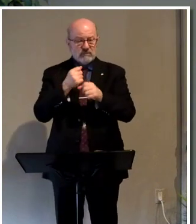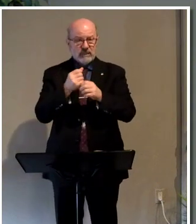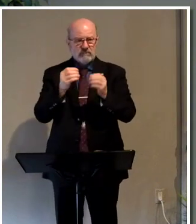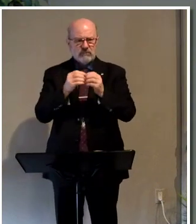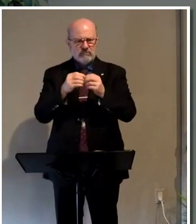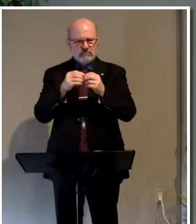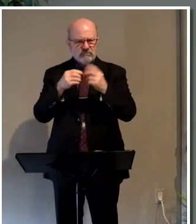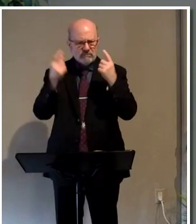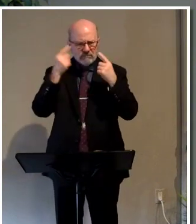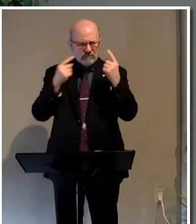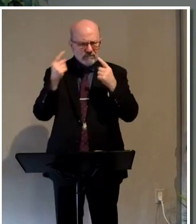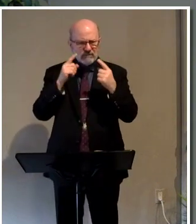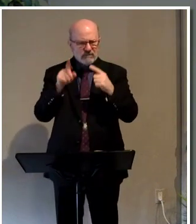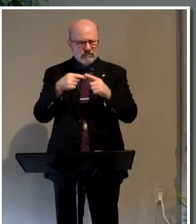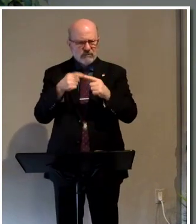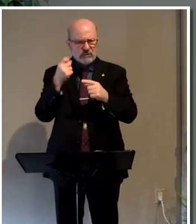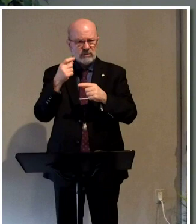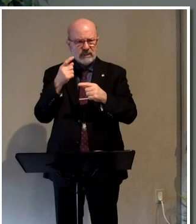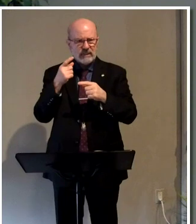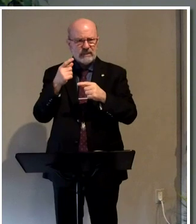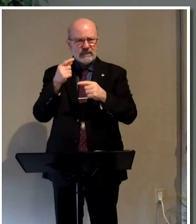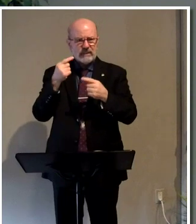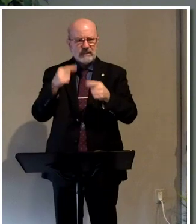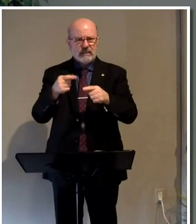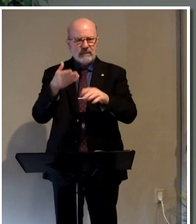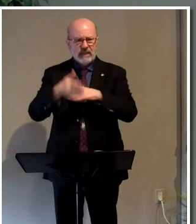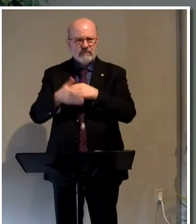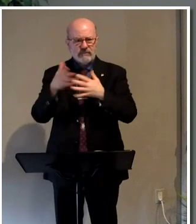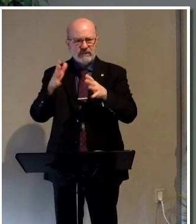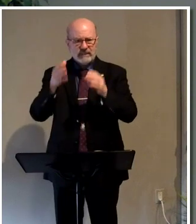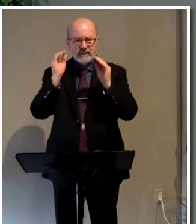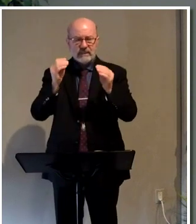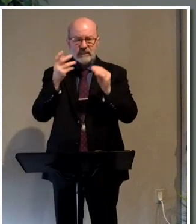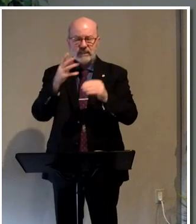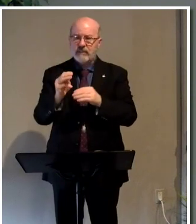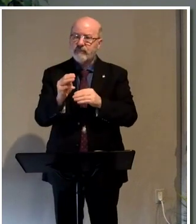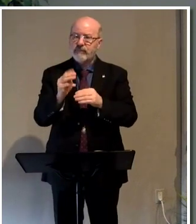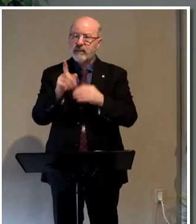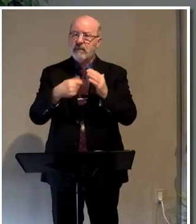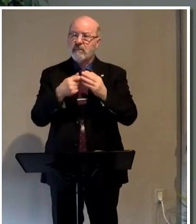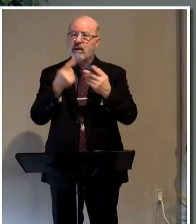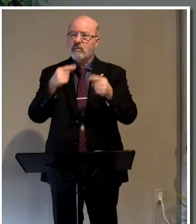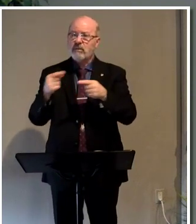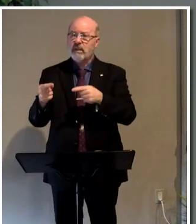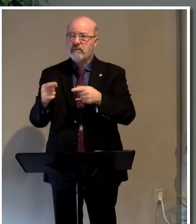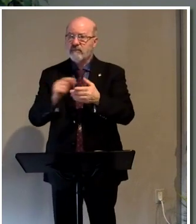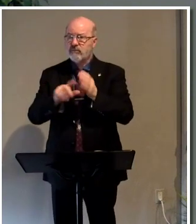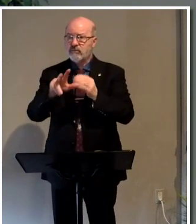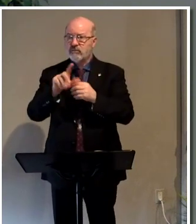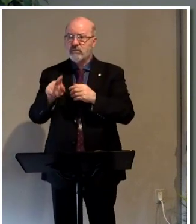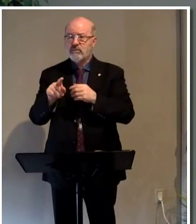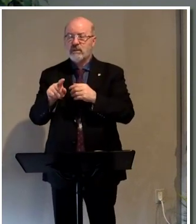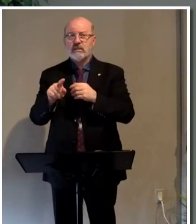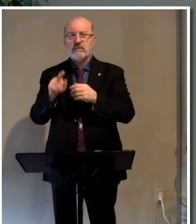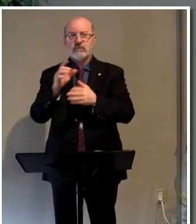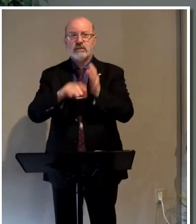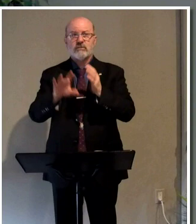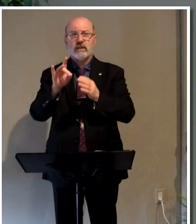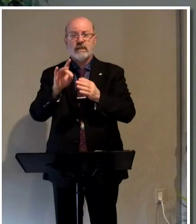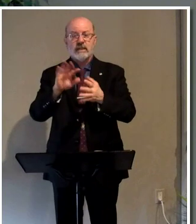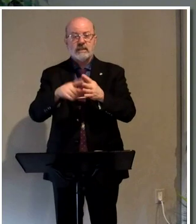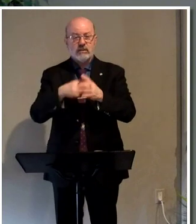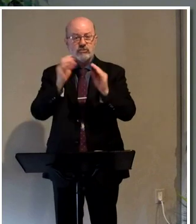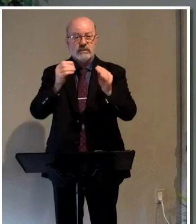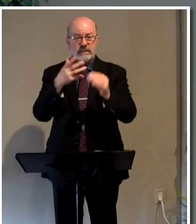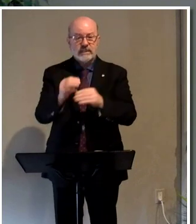bewildering when we understand that this came after he'd already been teaching them about what was going to happen. Verse 31 of chapter 8. He began